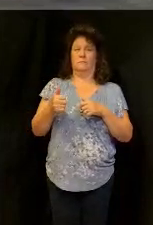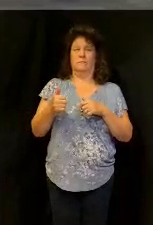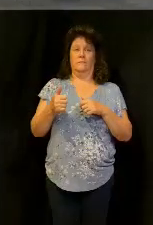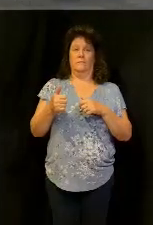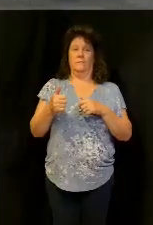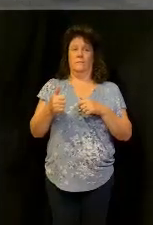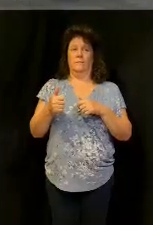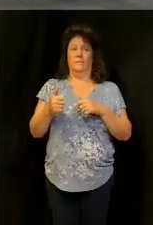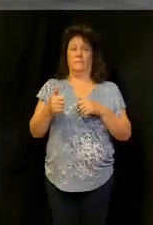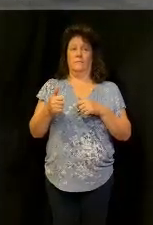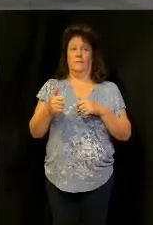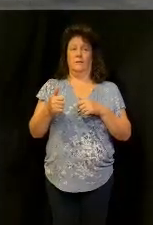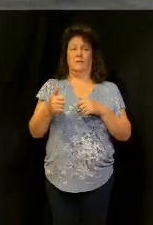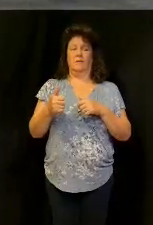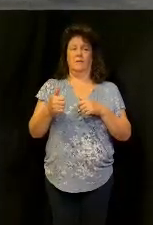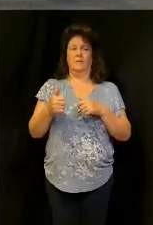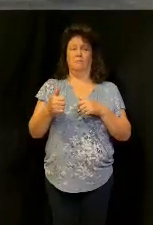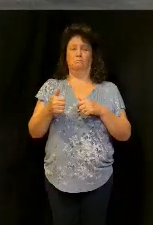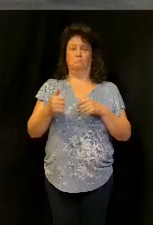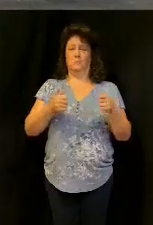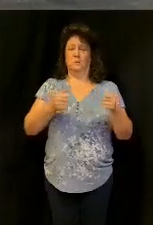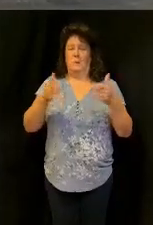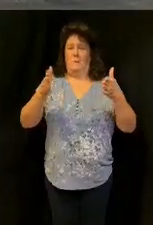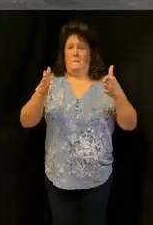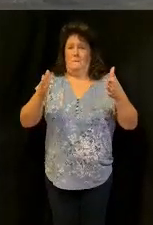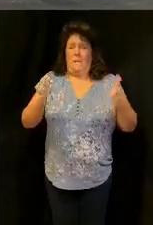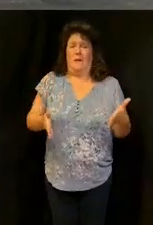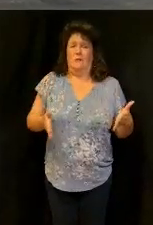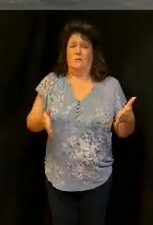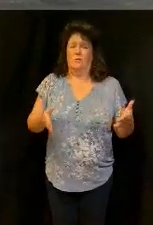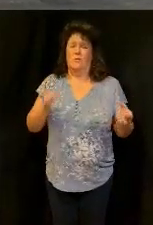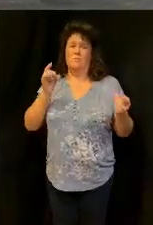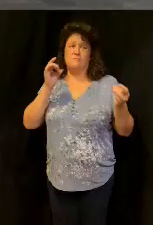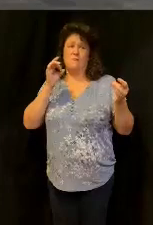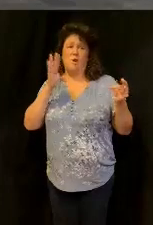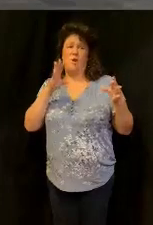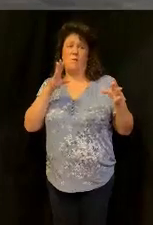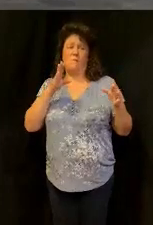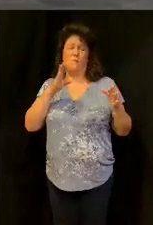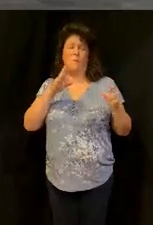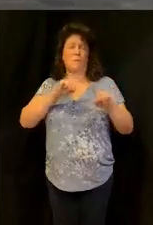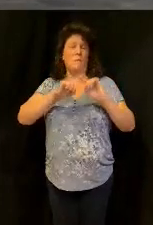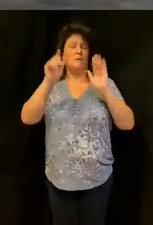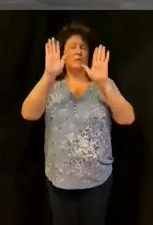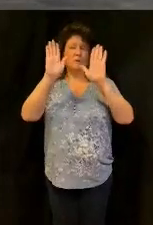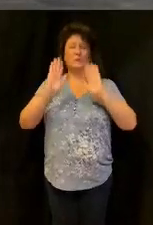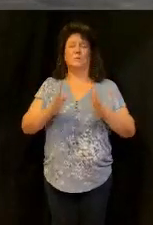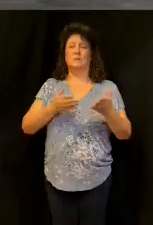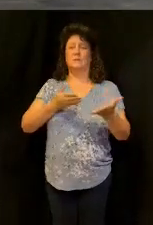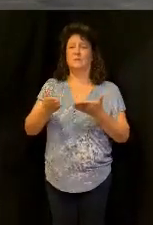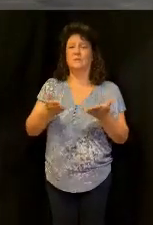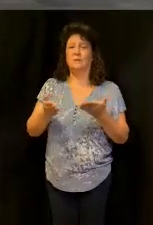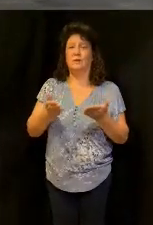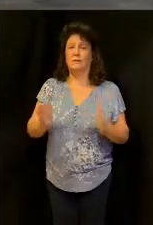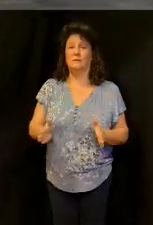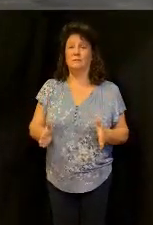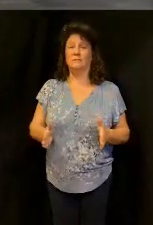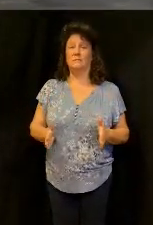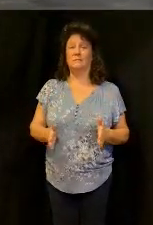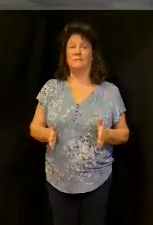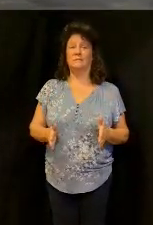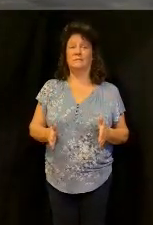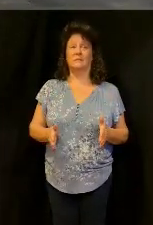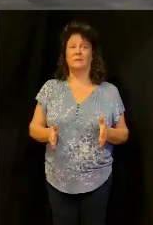terrible master it's a great servant stay with me we find ourselves today and